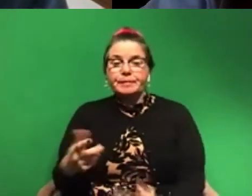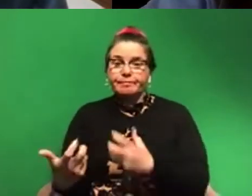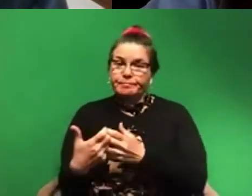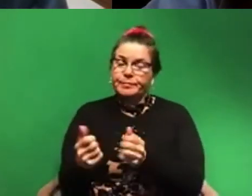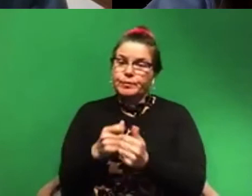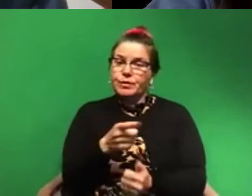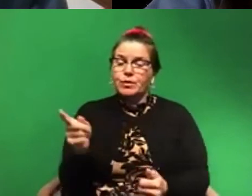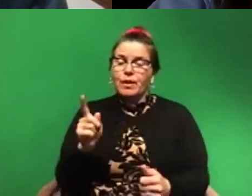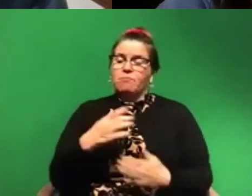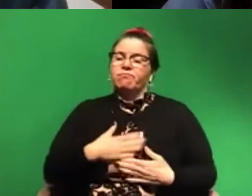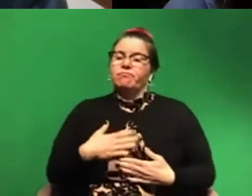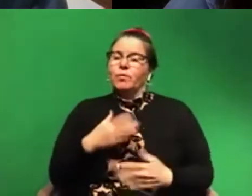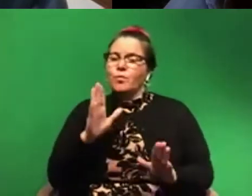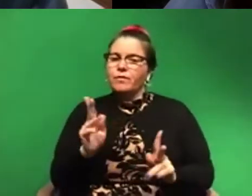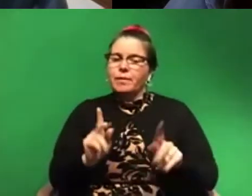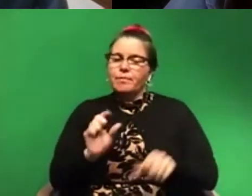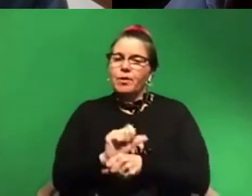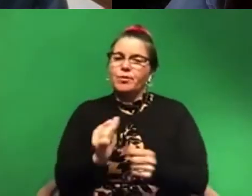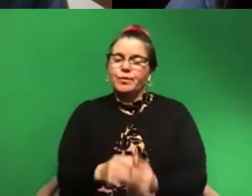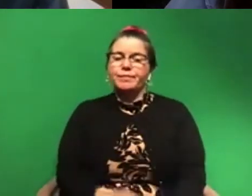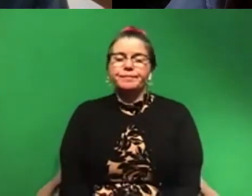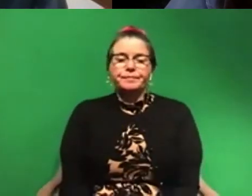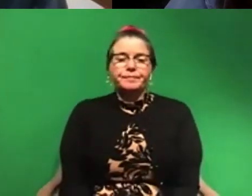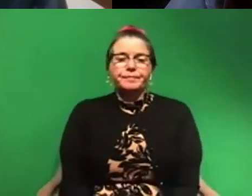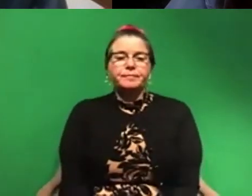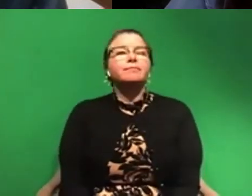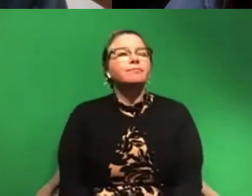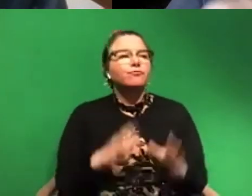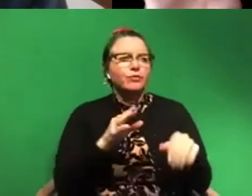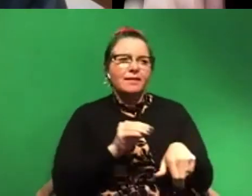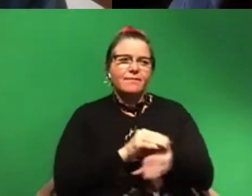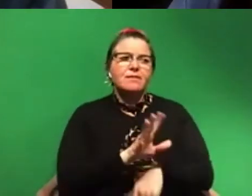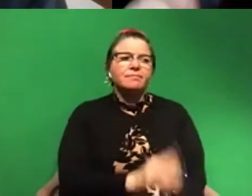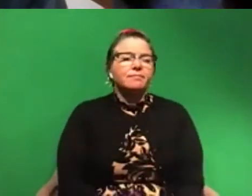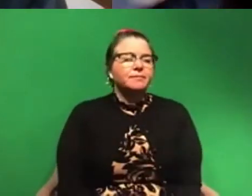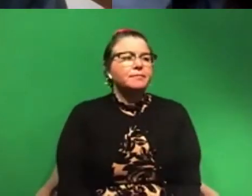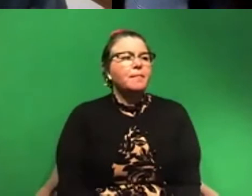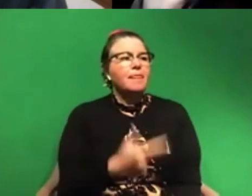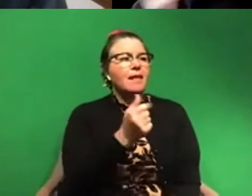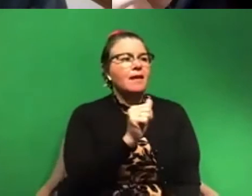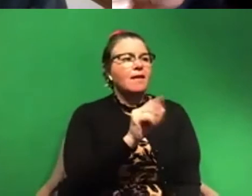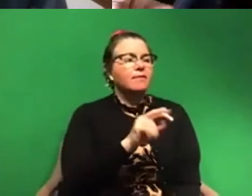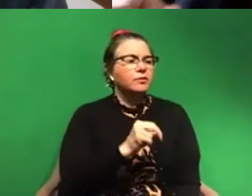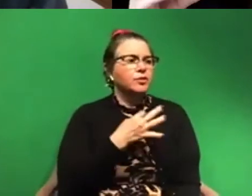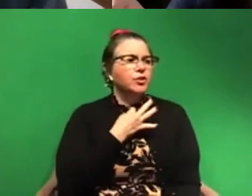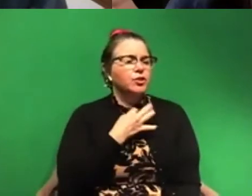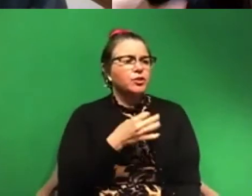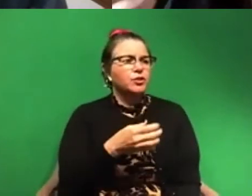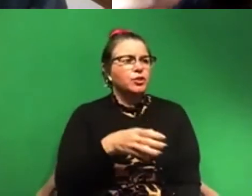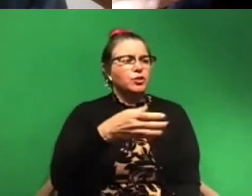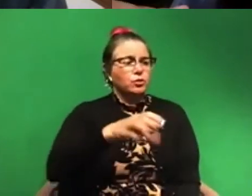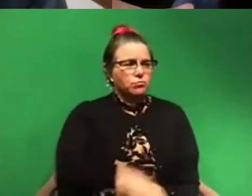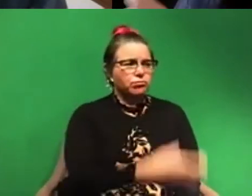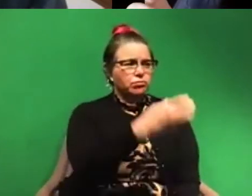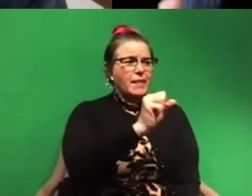career is the wonderful people that I get to work with. That's great advice. Um, so Gavin would like to know when you grab your cup of seawater, when you're doing your